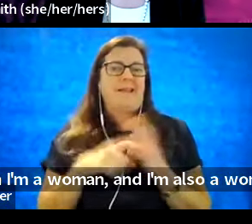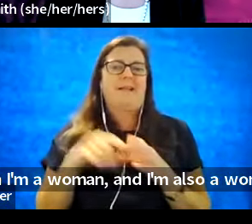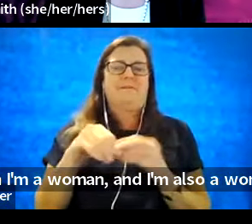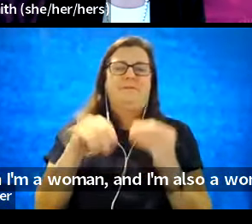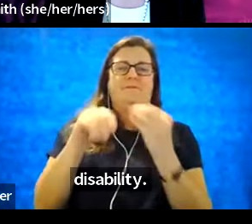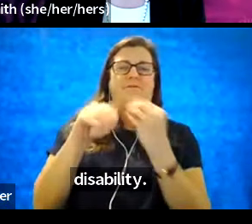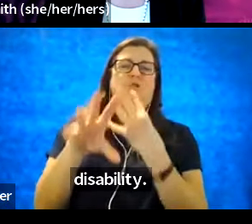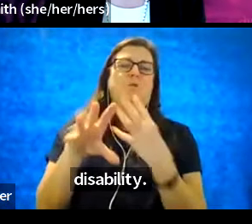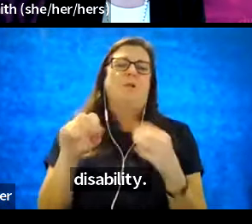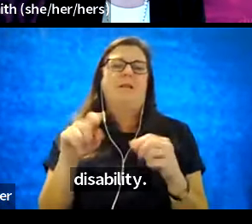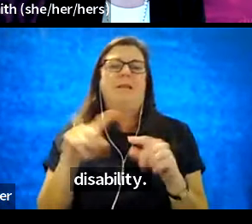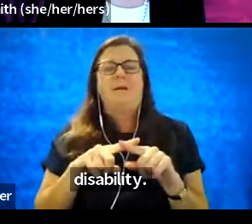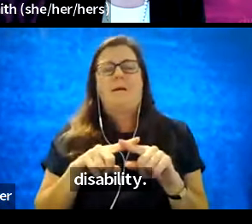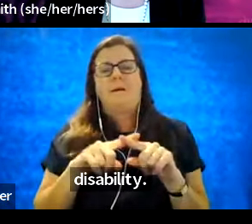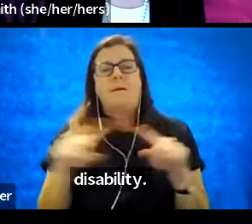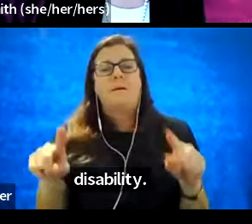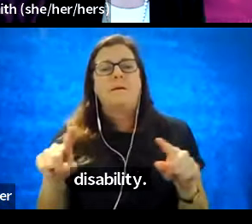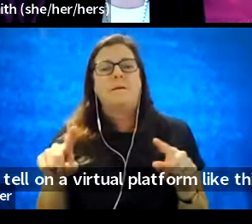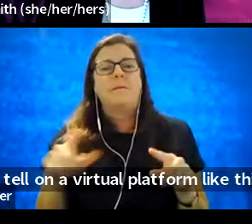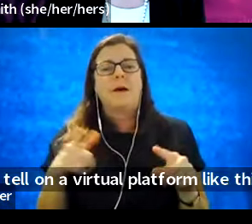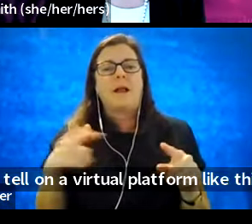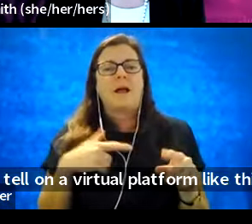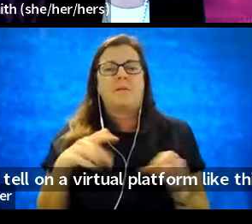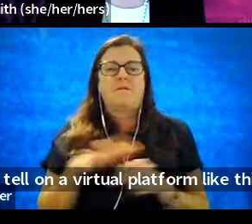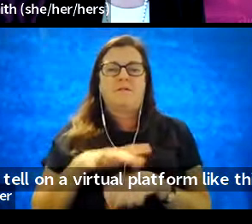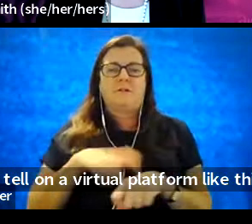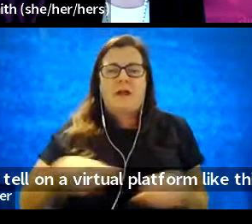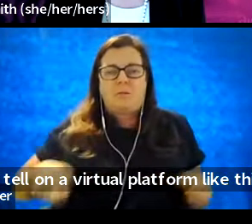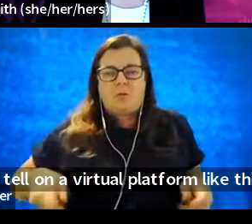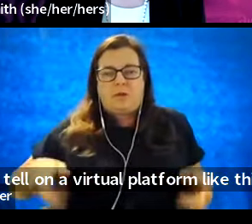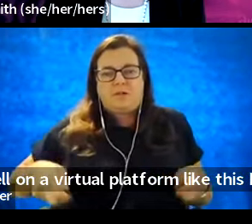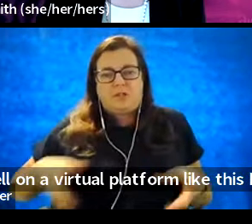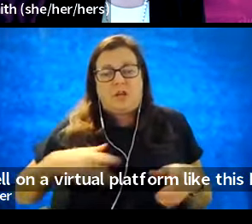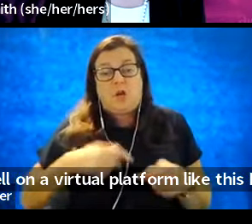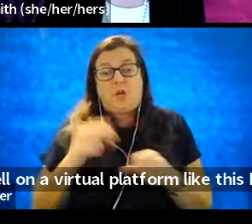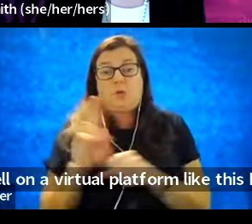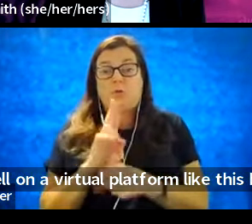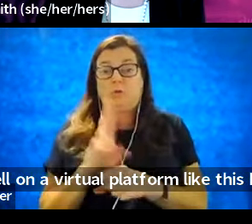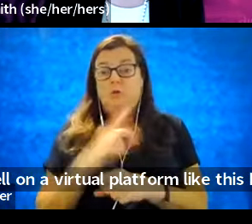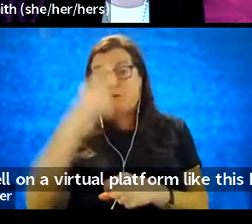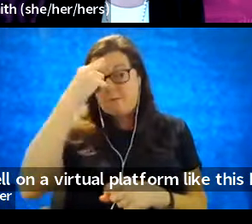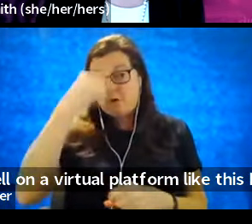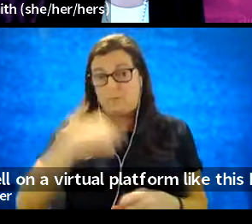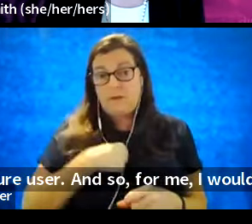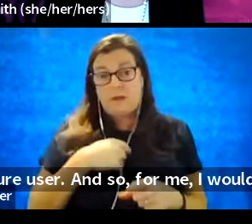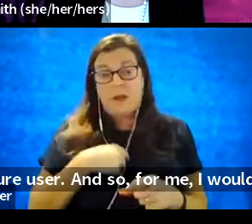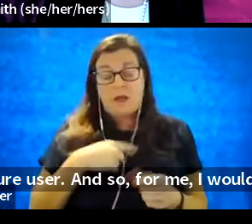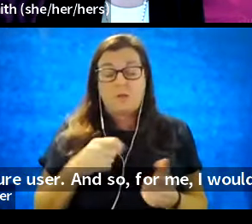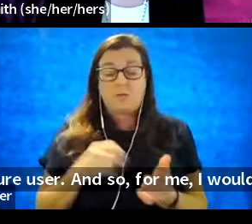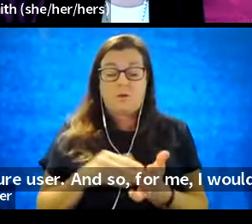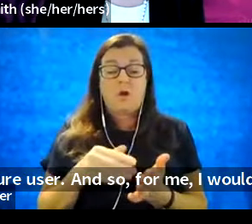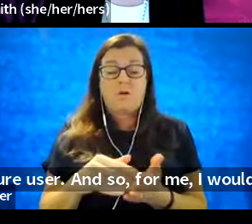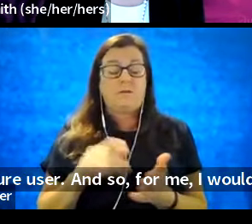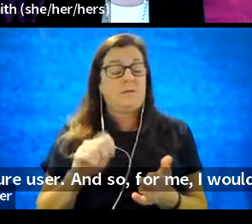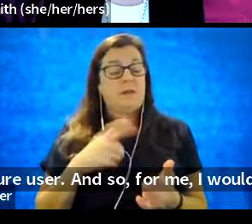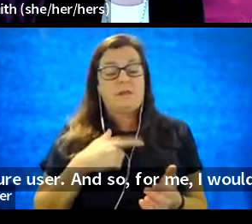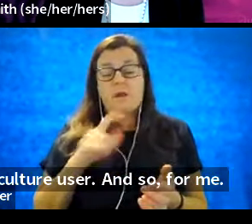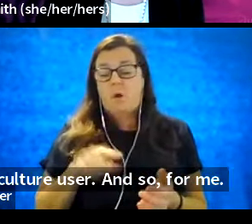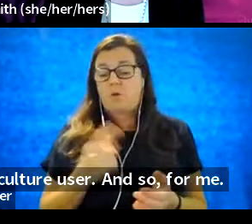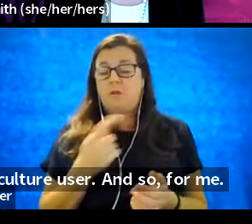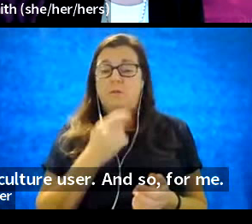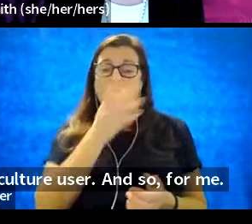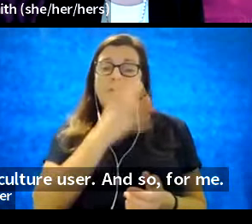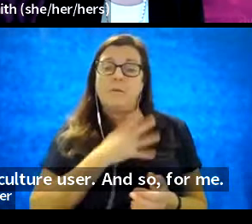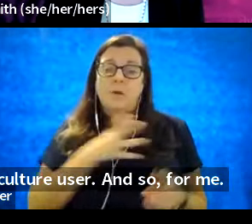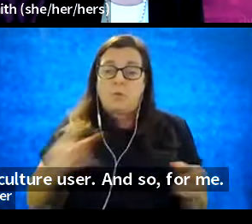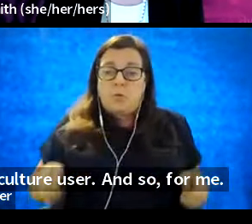platform like this, but I'm a full-time wheelchair user. And so for me, I would often be the only woman